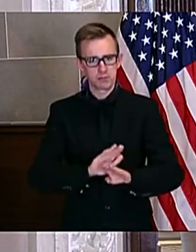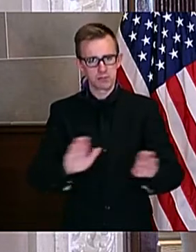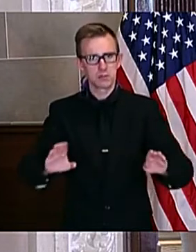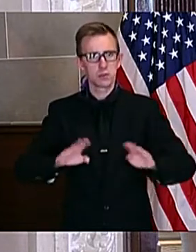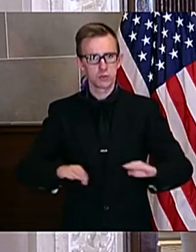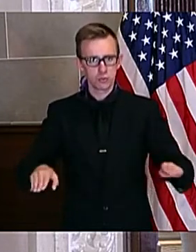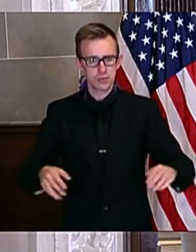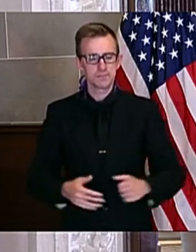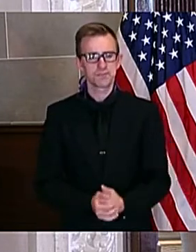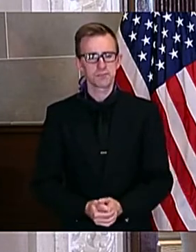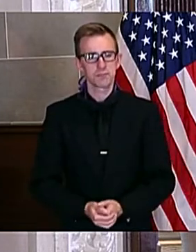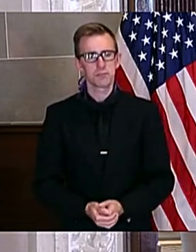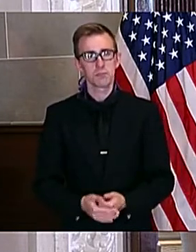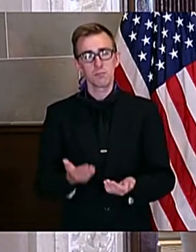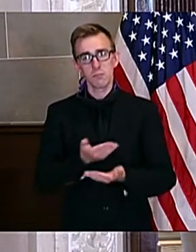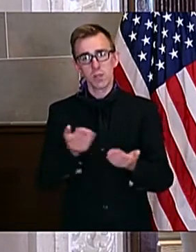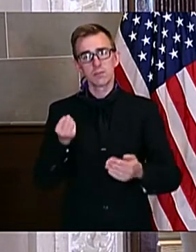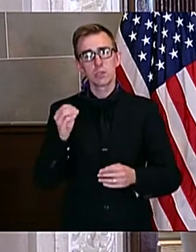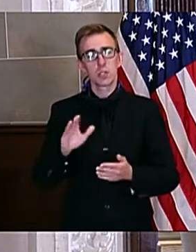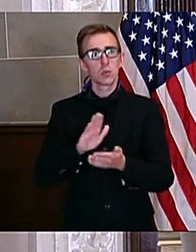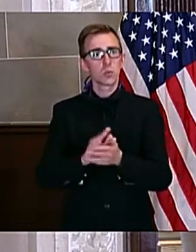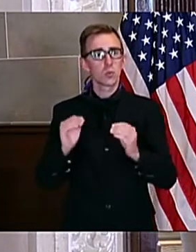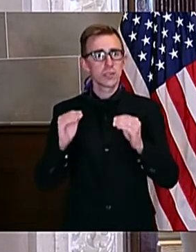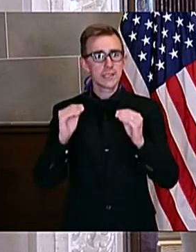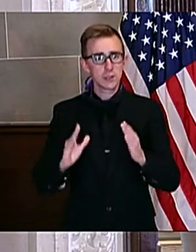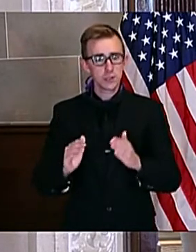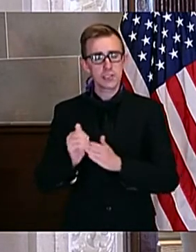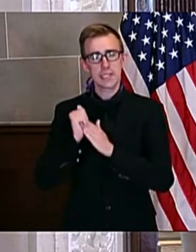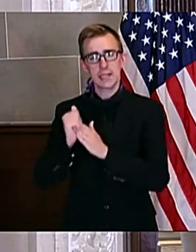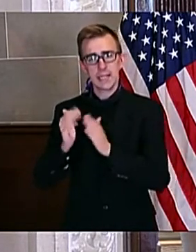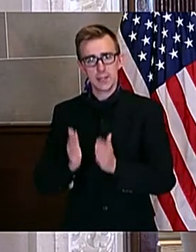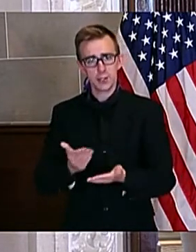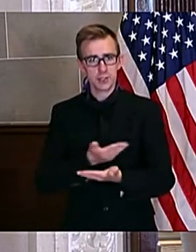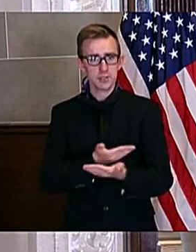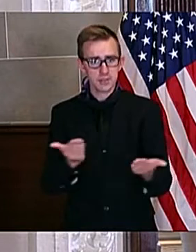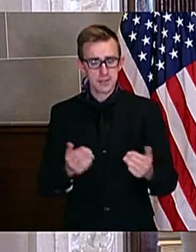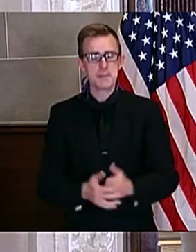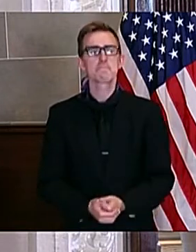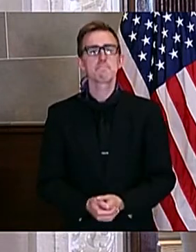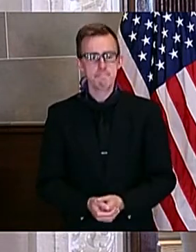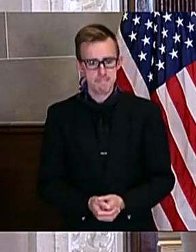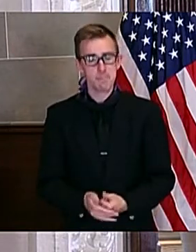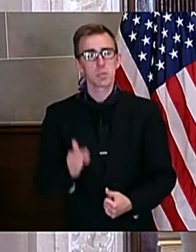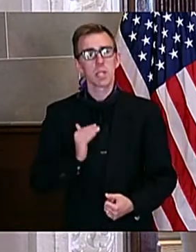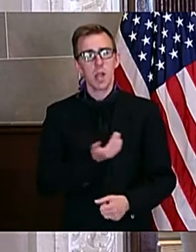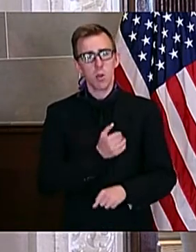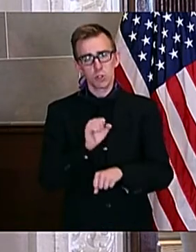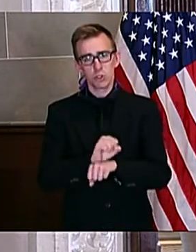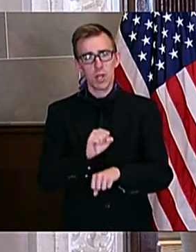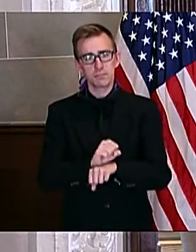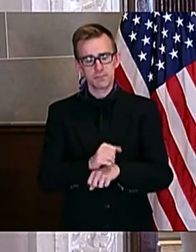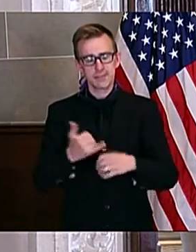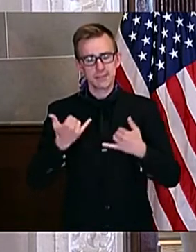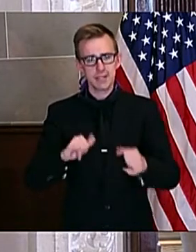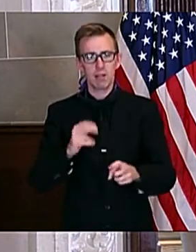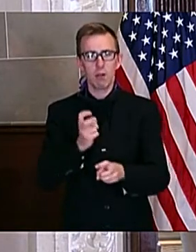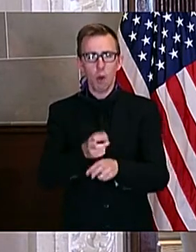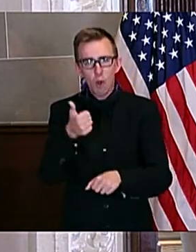To our Missouri school teachers and leaders, yes, our jobs continue to get harder.